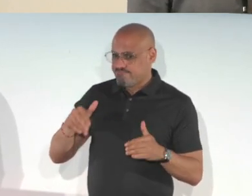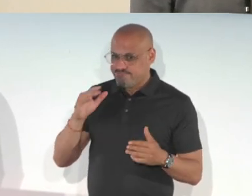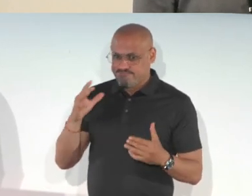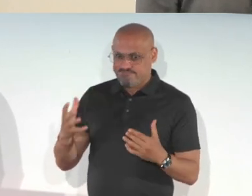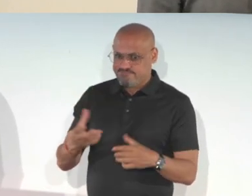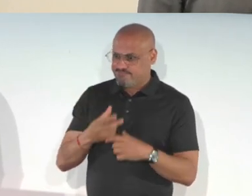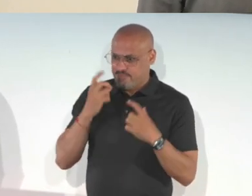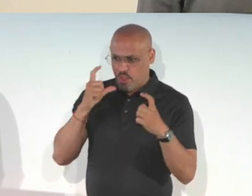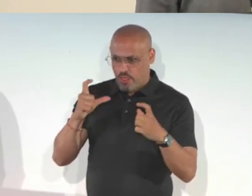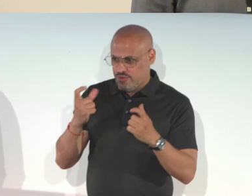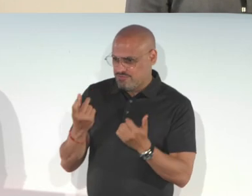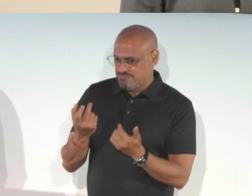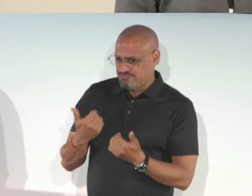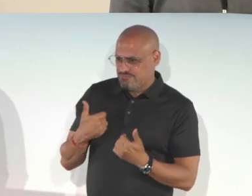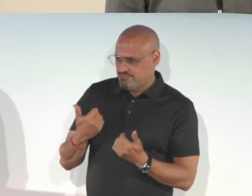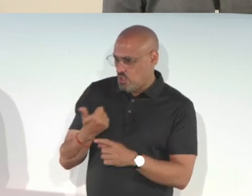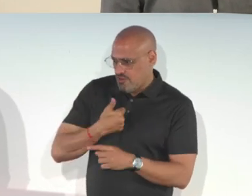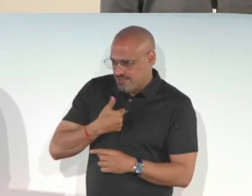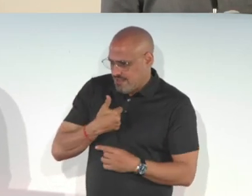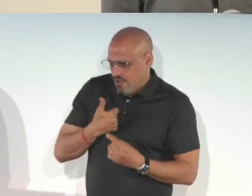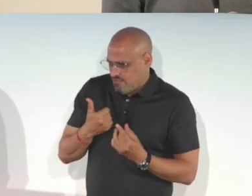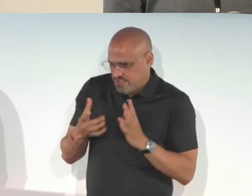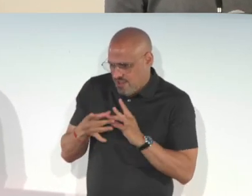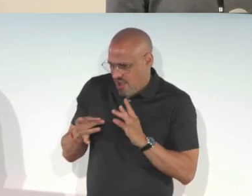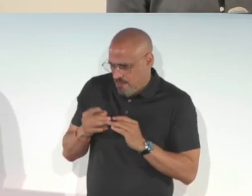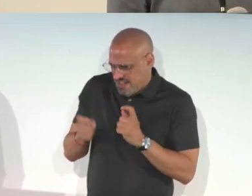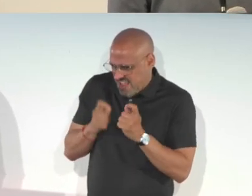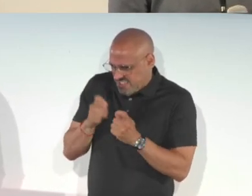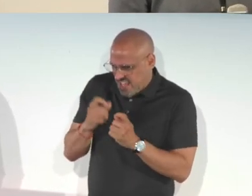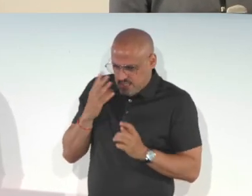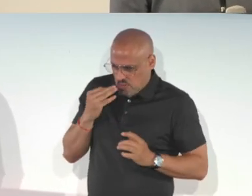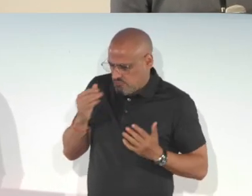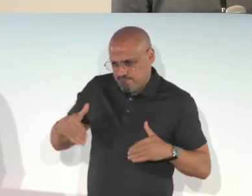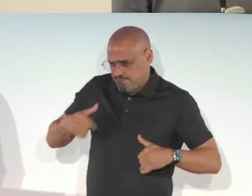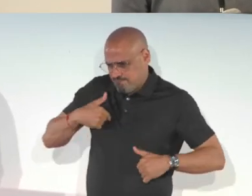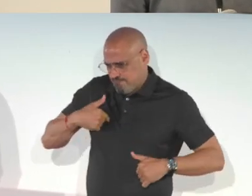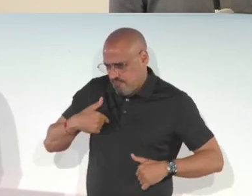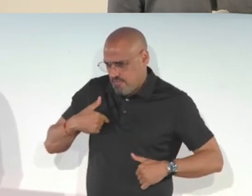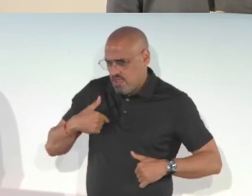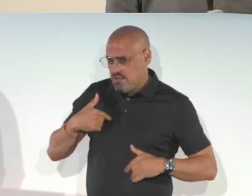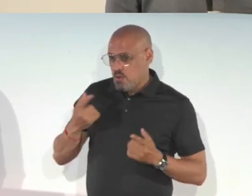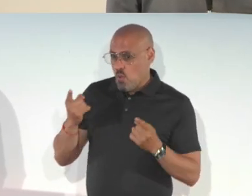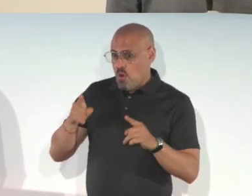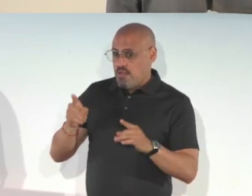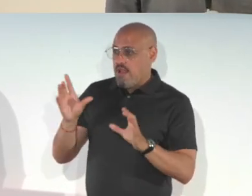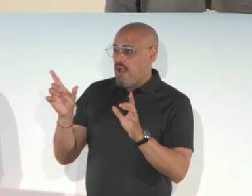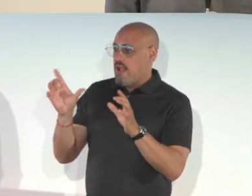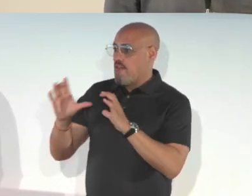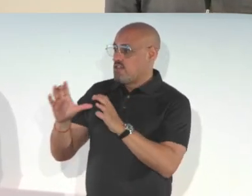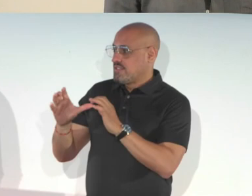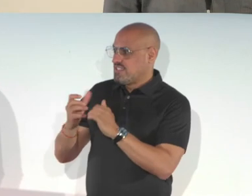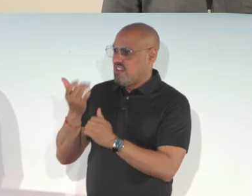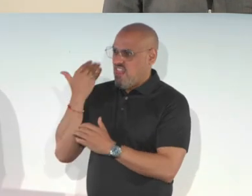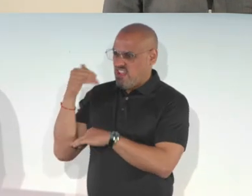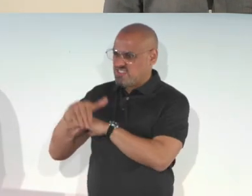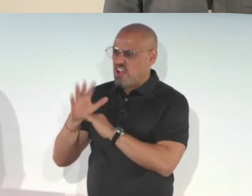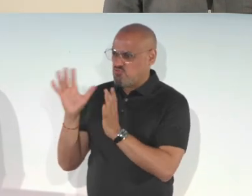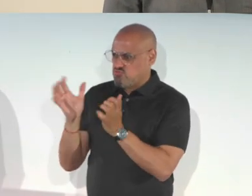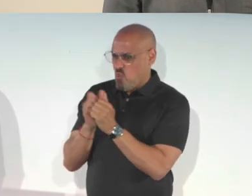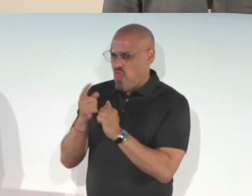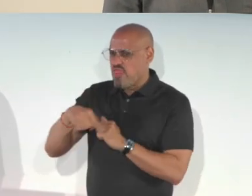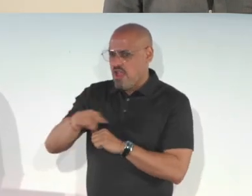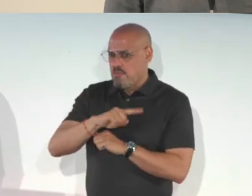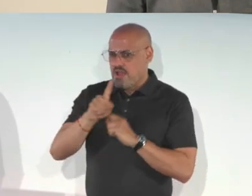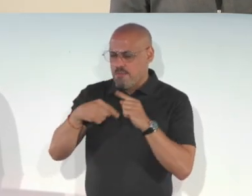Yeah, I mean, I think there are definitely pros and cons. We haven't had a chance to get our hands on a Vision Pro just yet to comment on